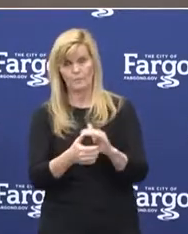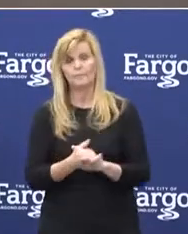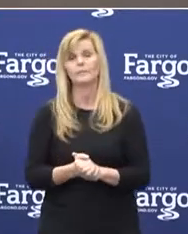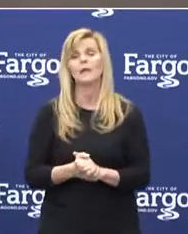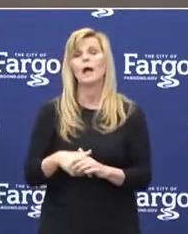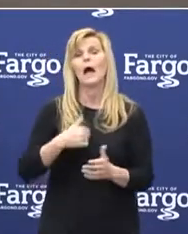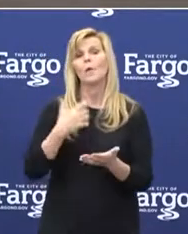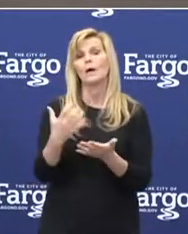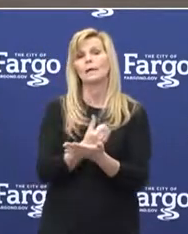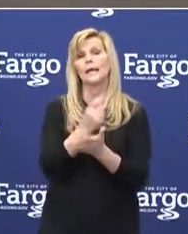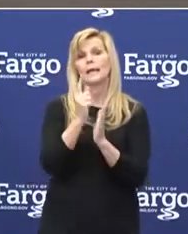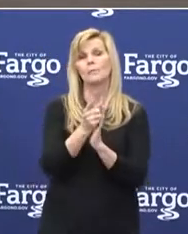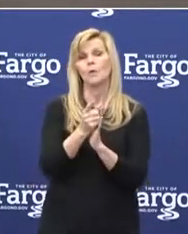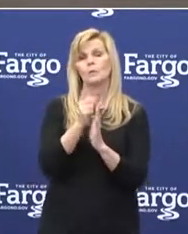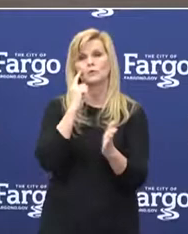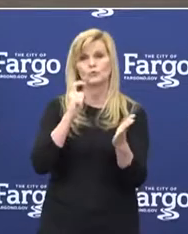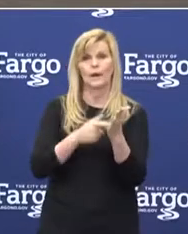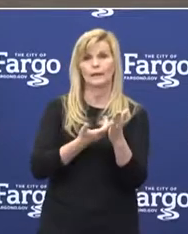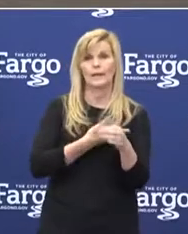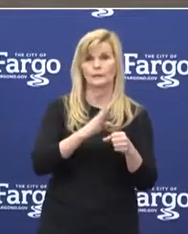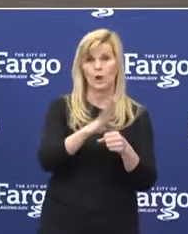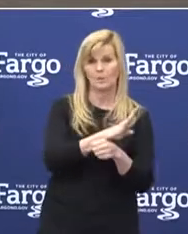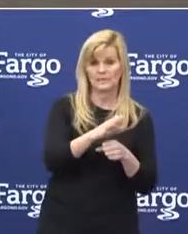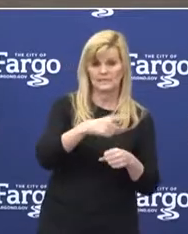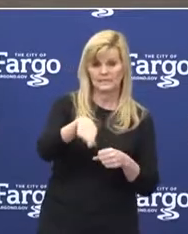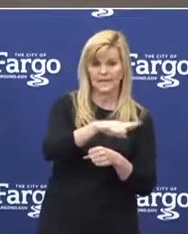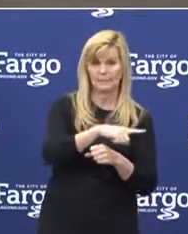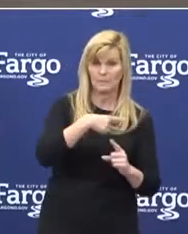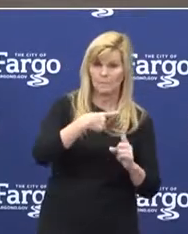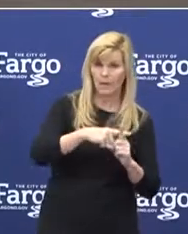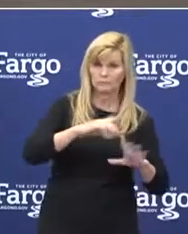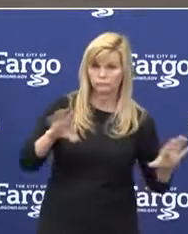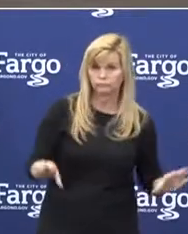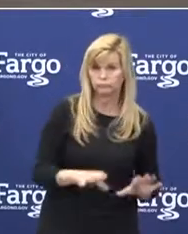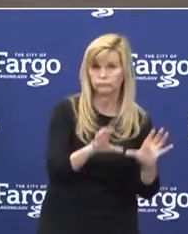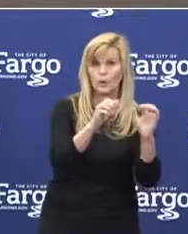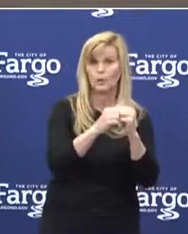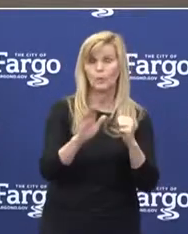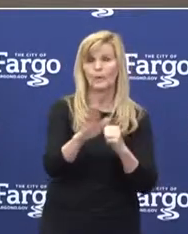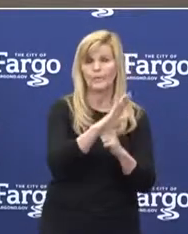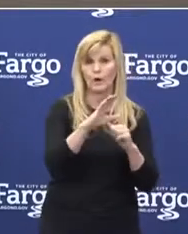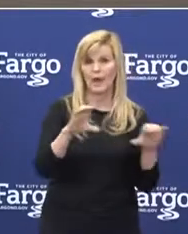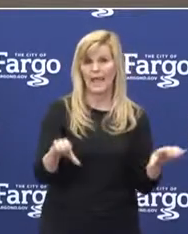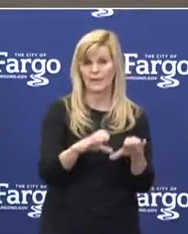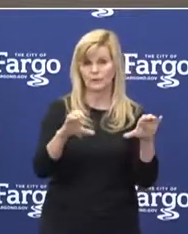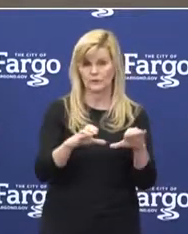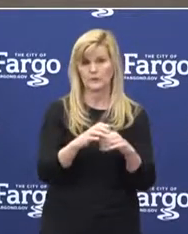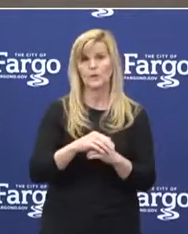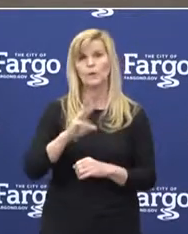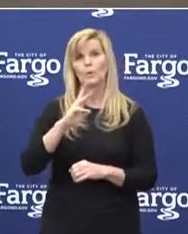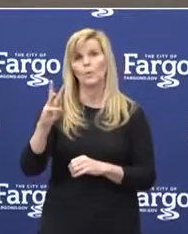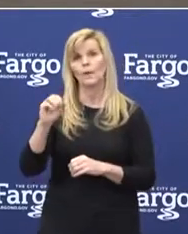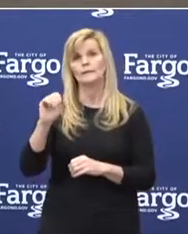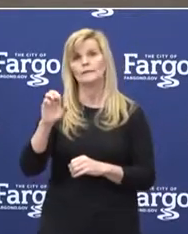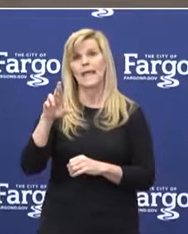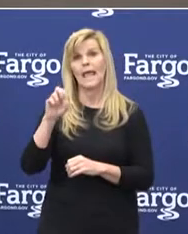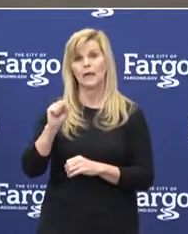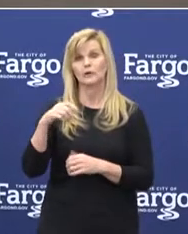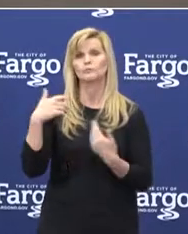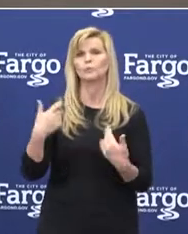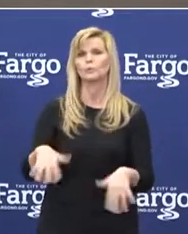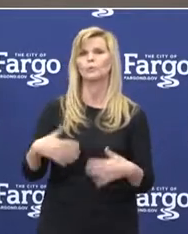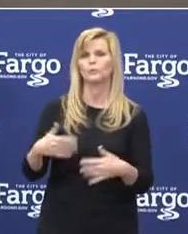want to take a moment to recognize our businesses who have been proactive and responsible in their actions. West Acres especially deserves